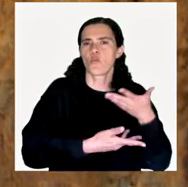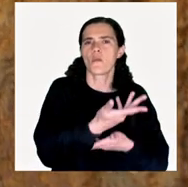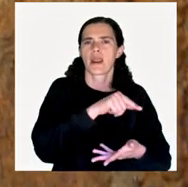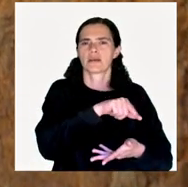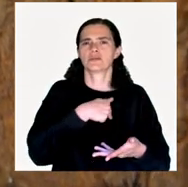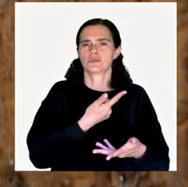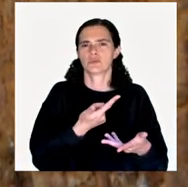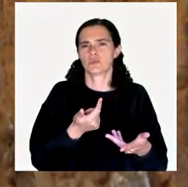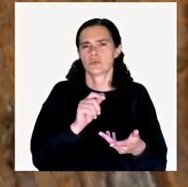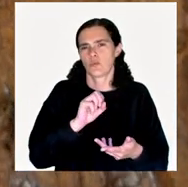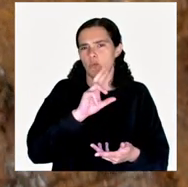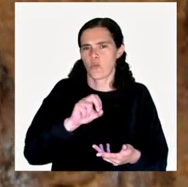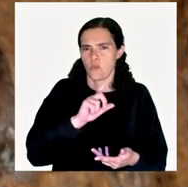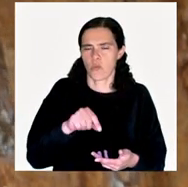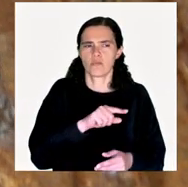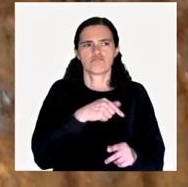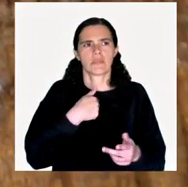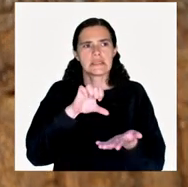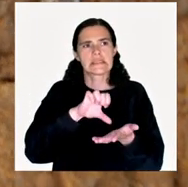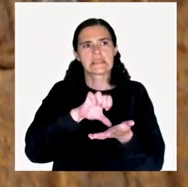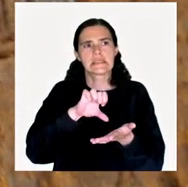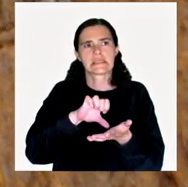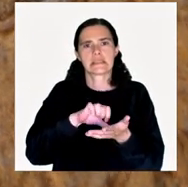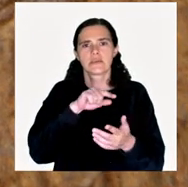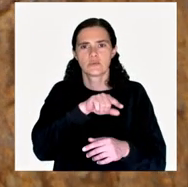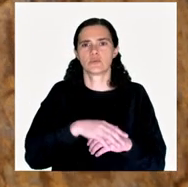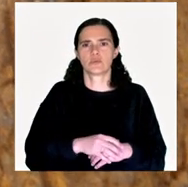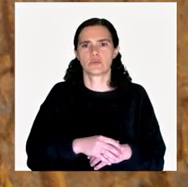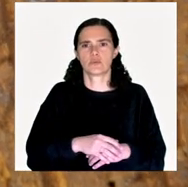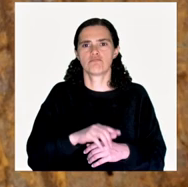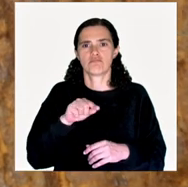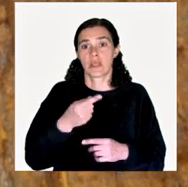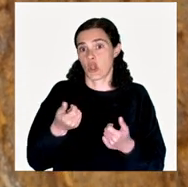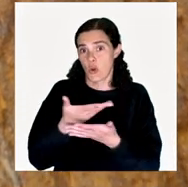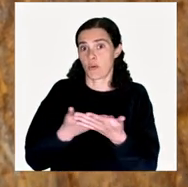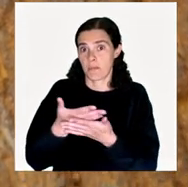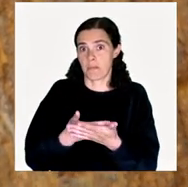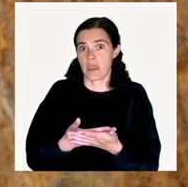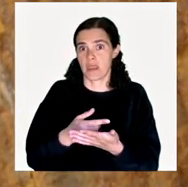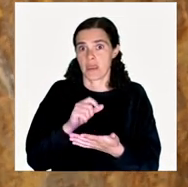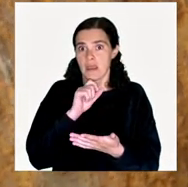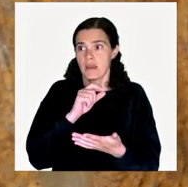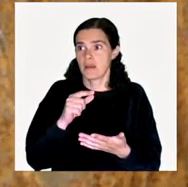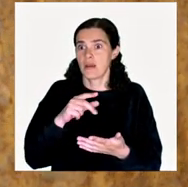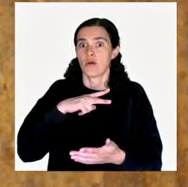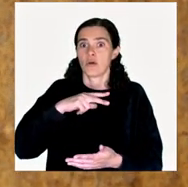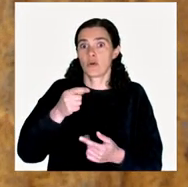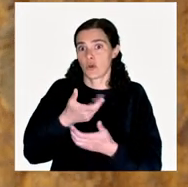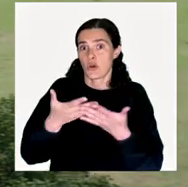the trade of Brazilwood was central to the economy,